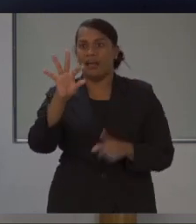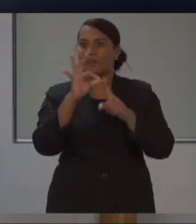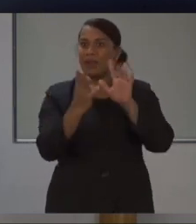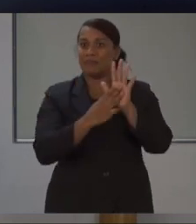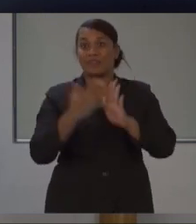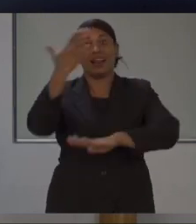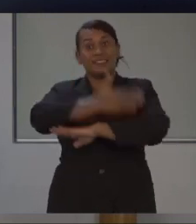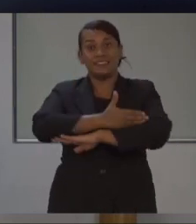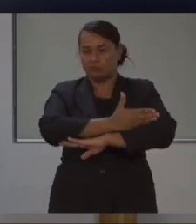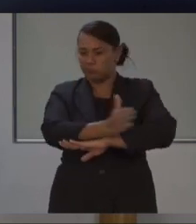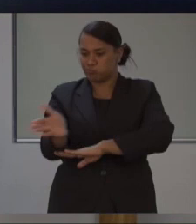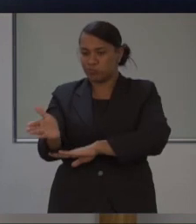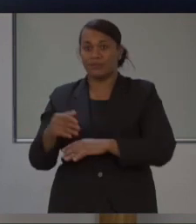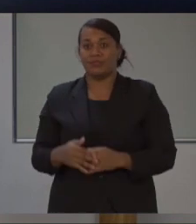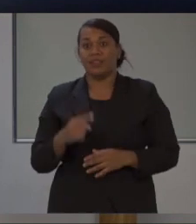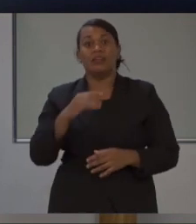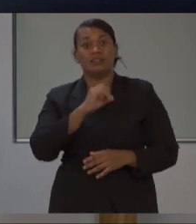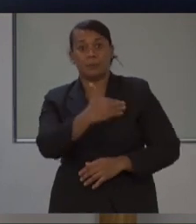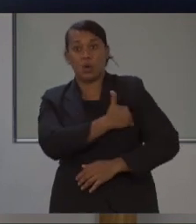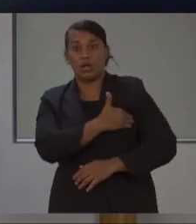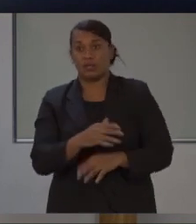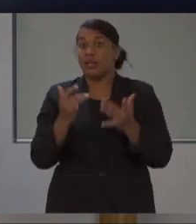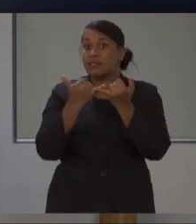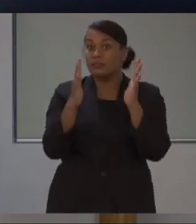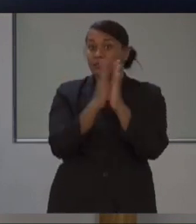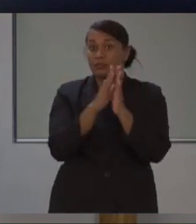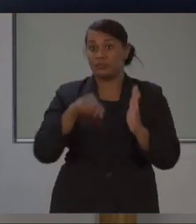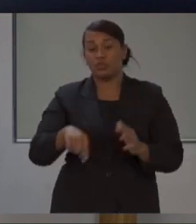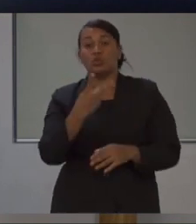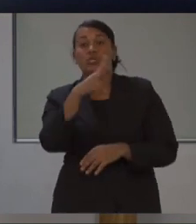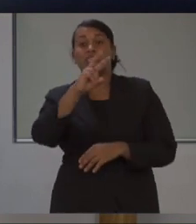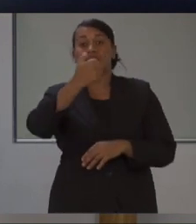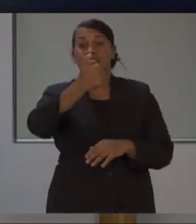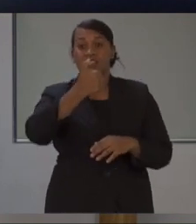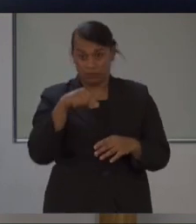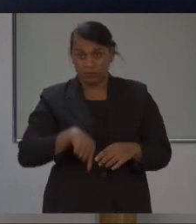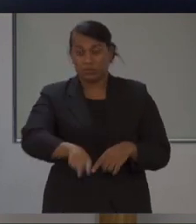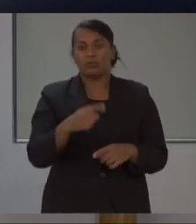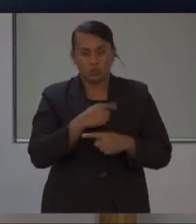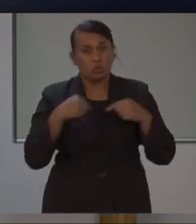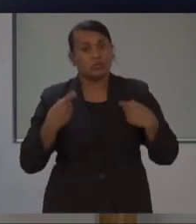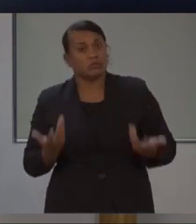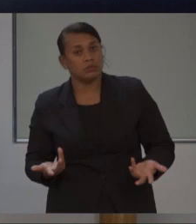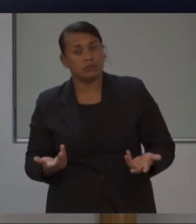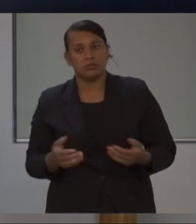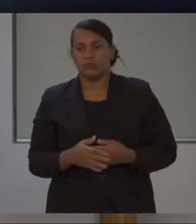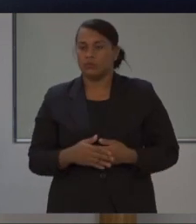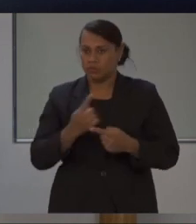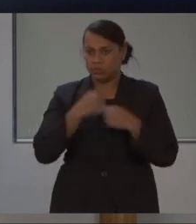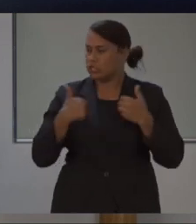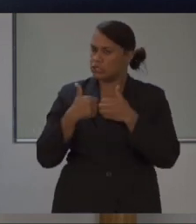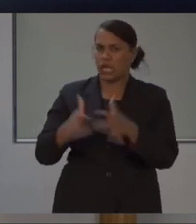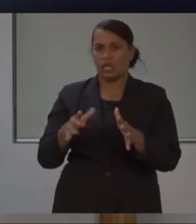a.m. From Sunday, the 26th of April, we will resume all passenger inter-island travel